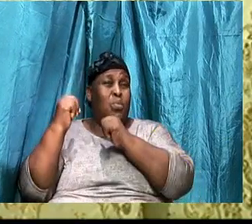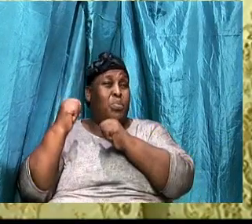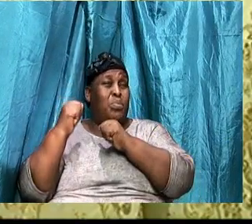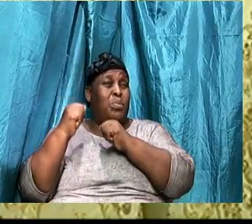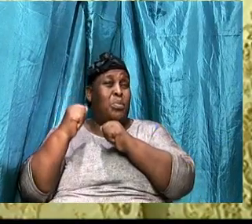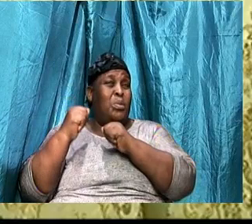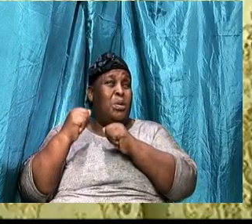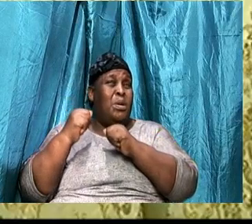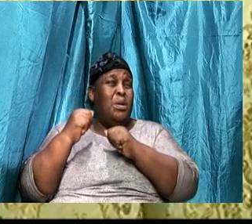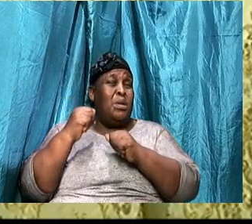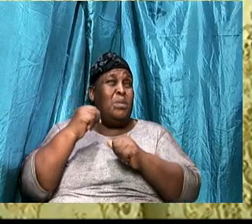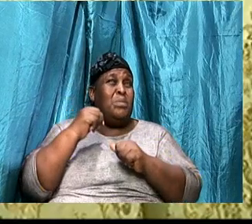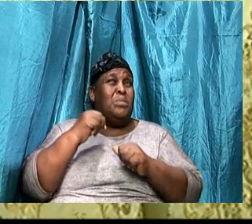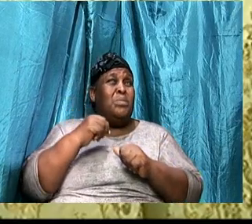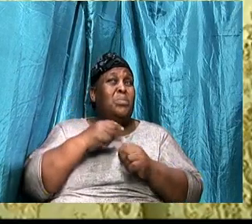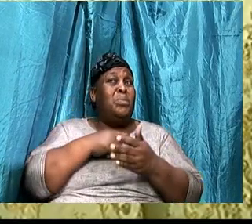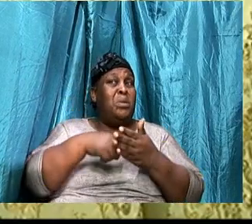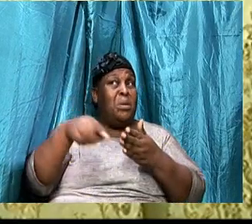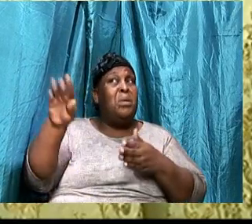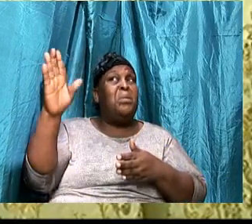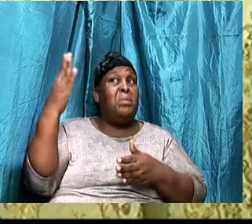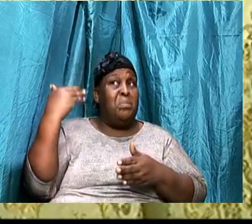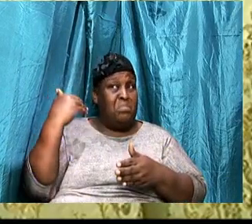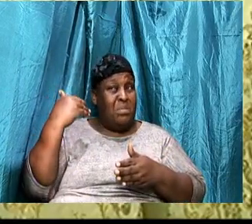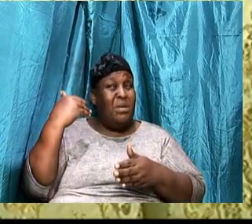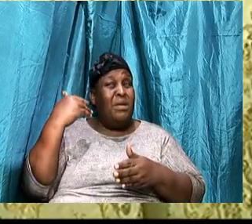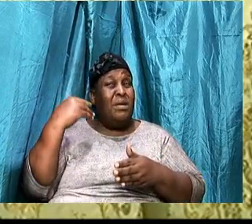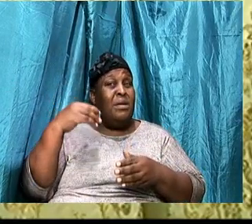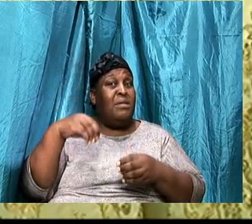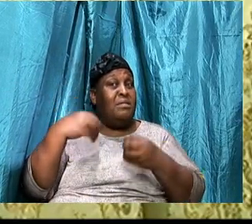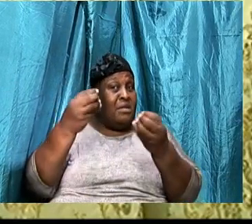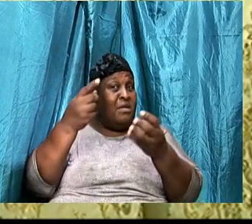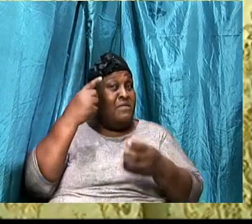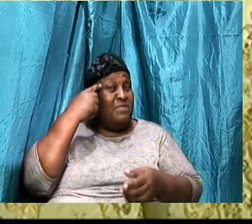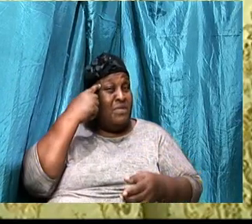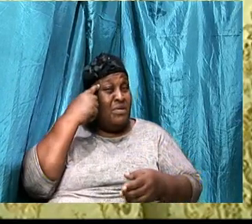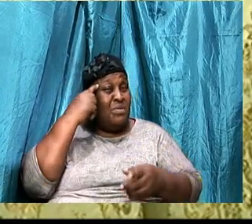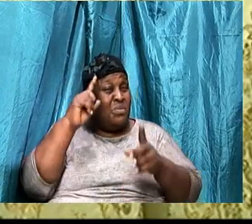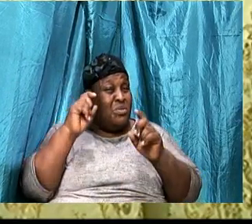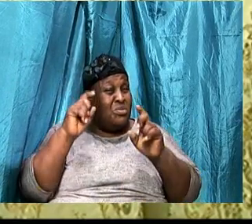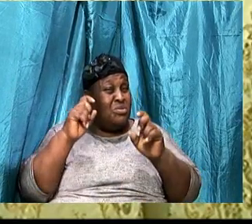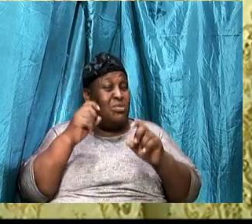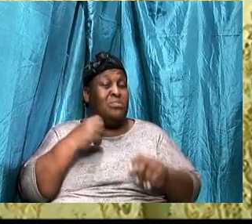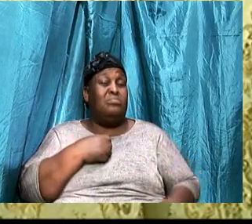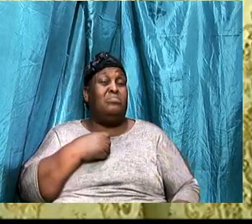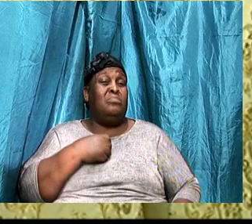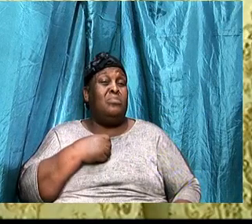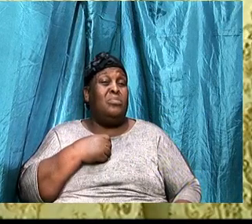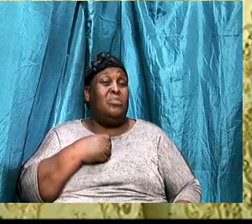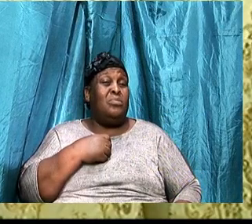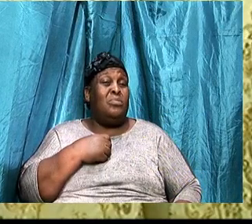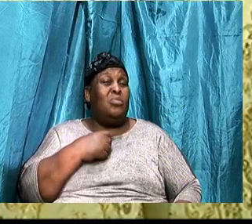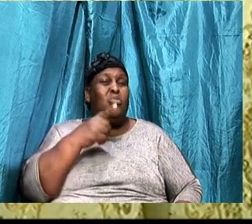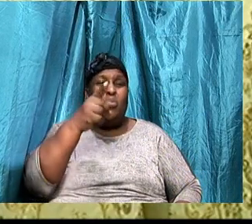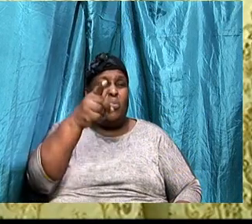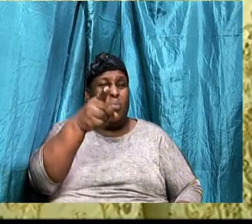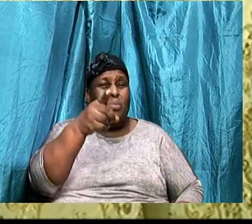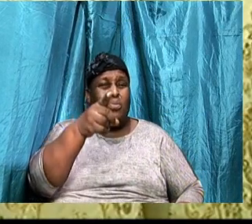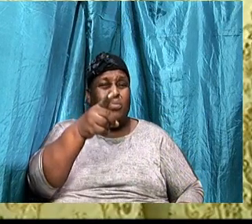give some thought to the question. About who are you? Some people are still confused.